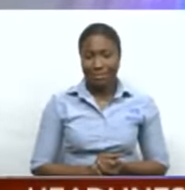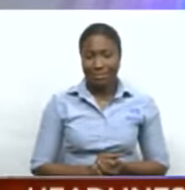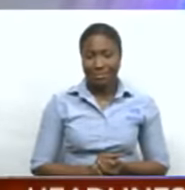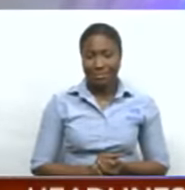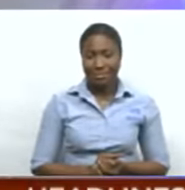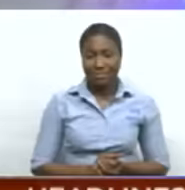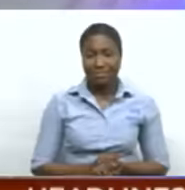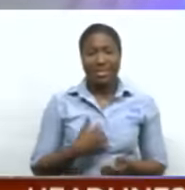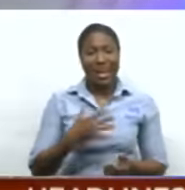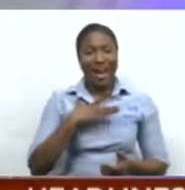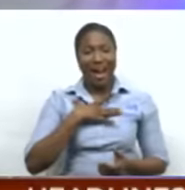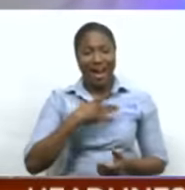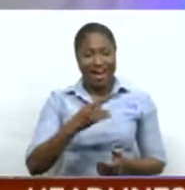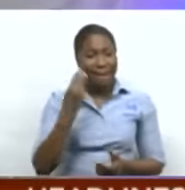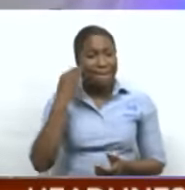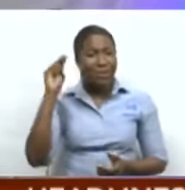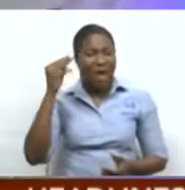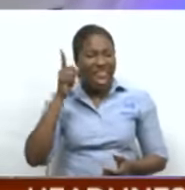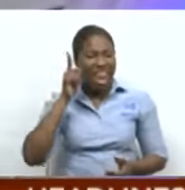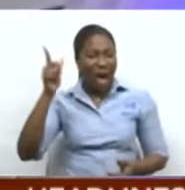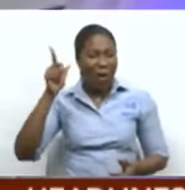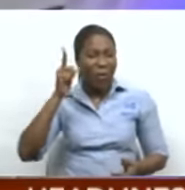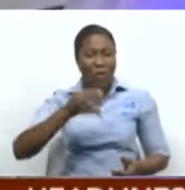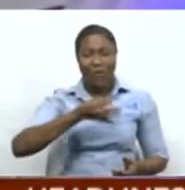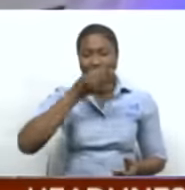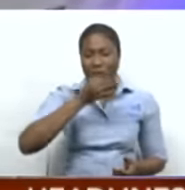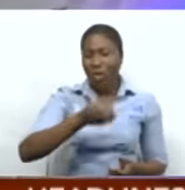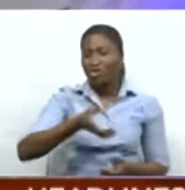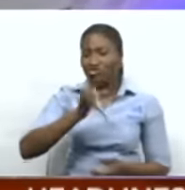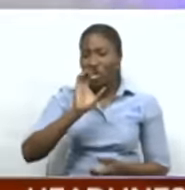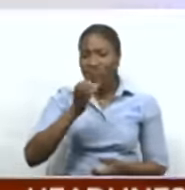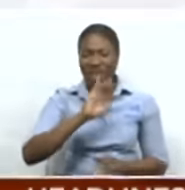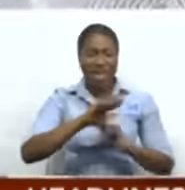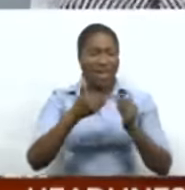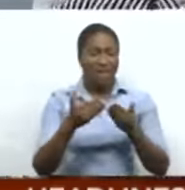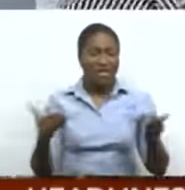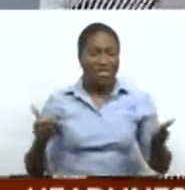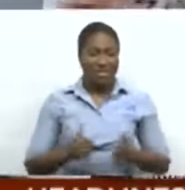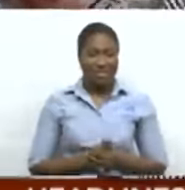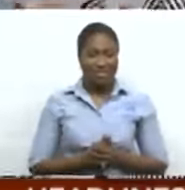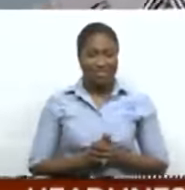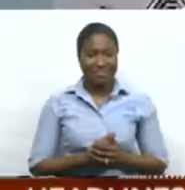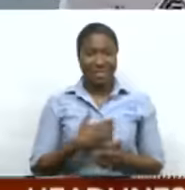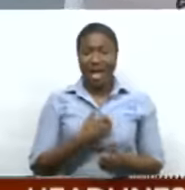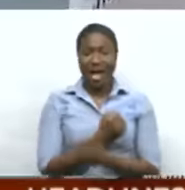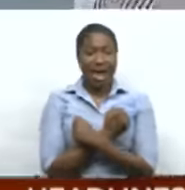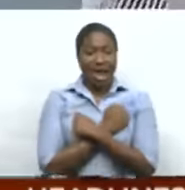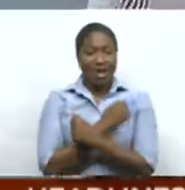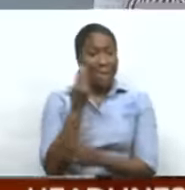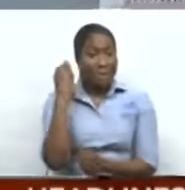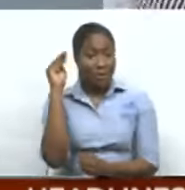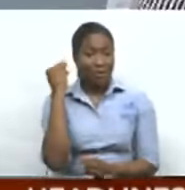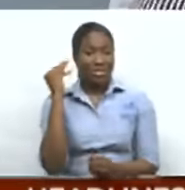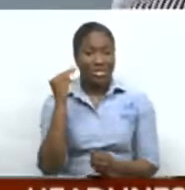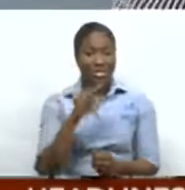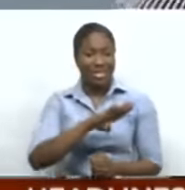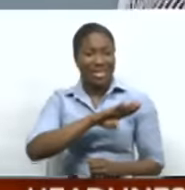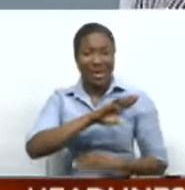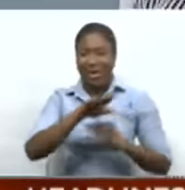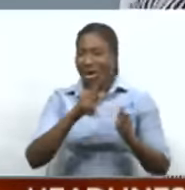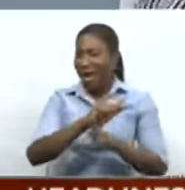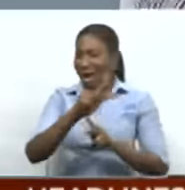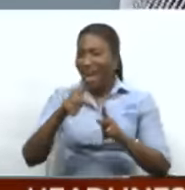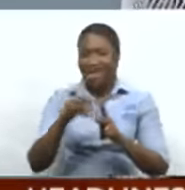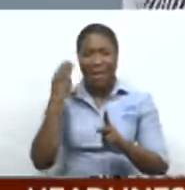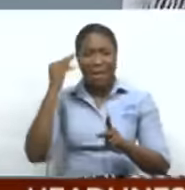The loud music, there are foods, drinks, everything. I love the music. Different kind of music for